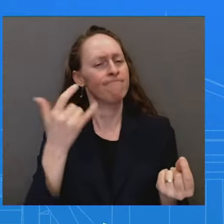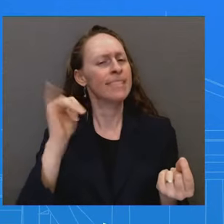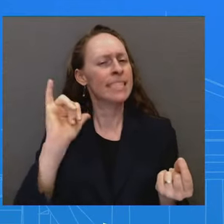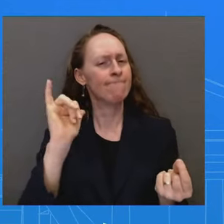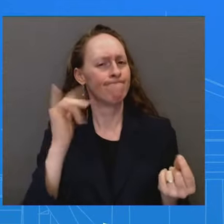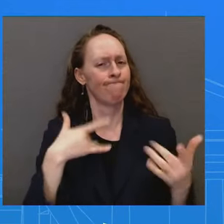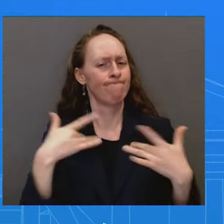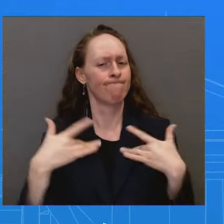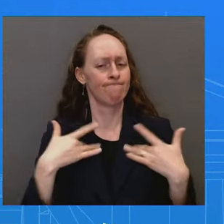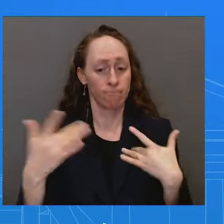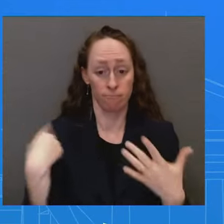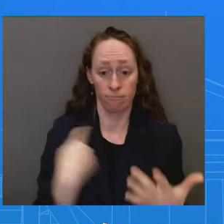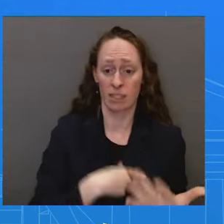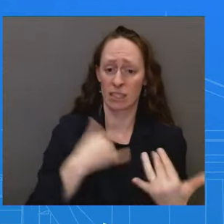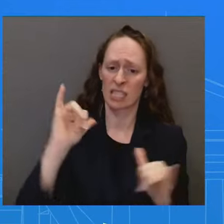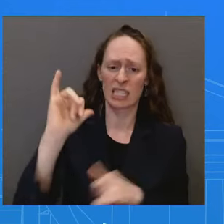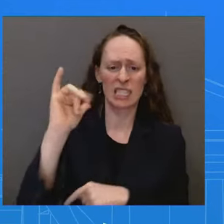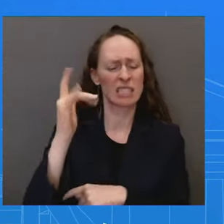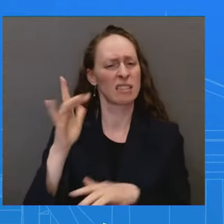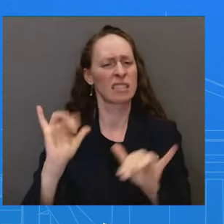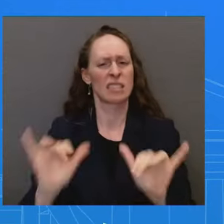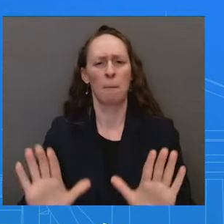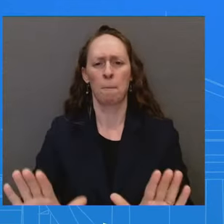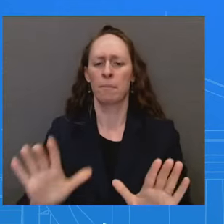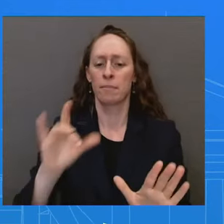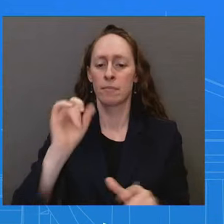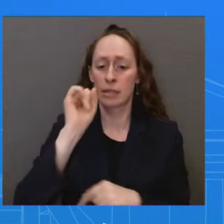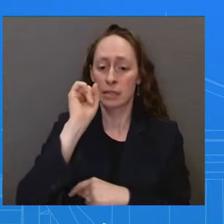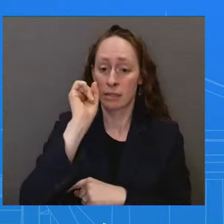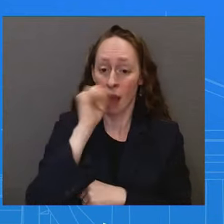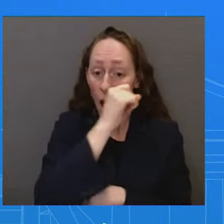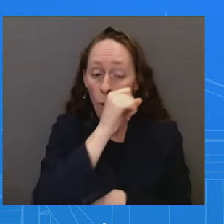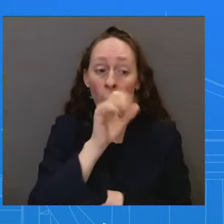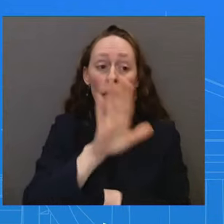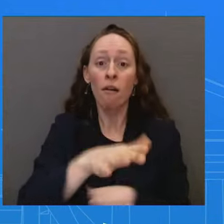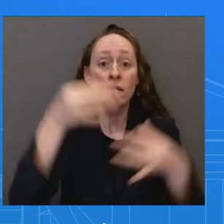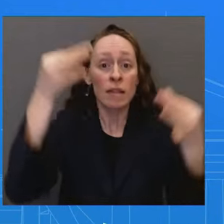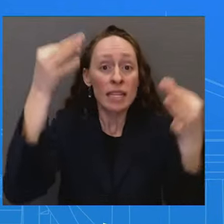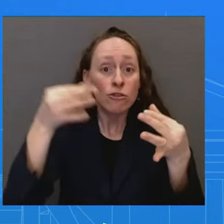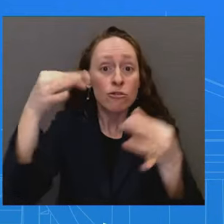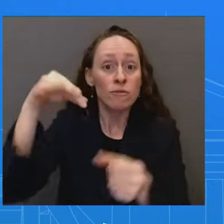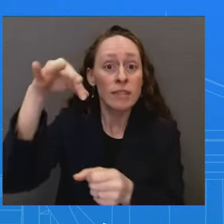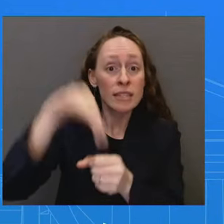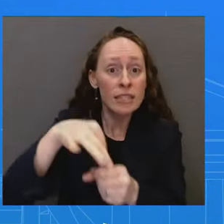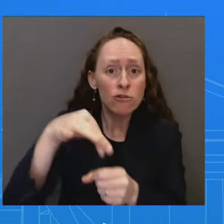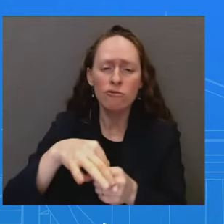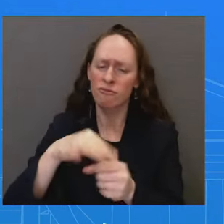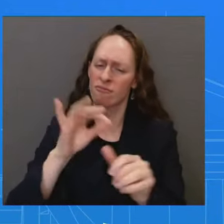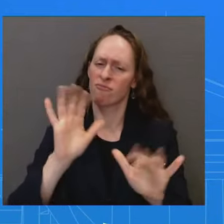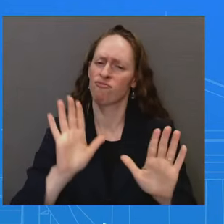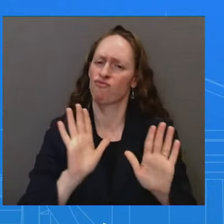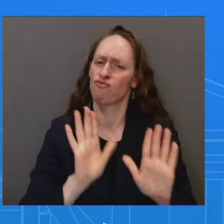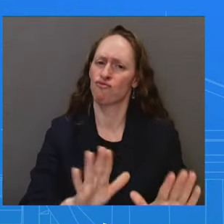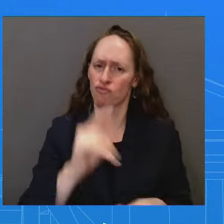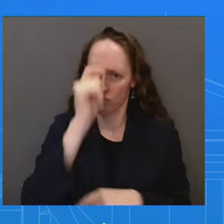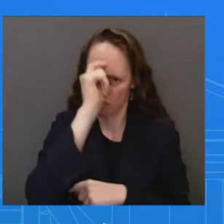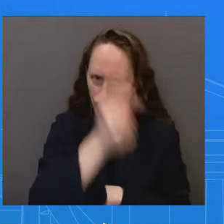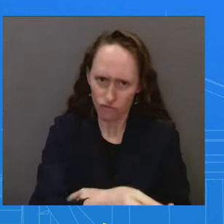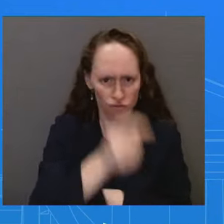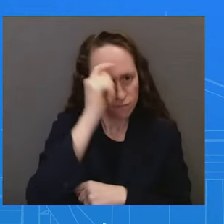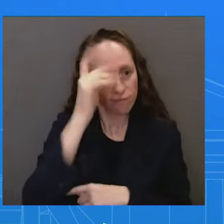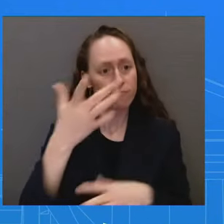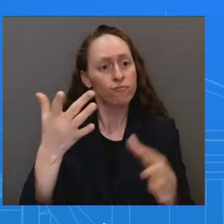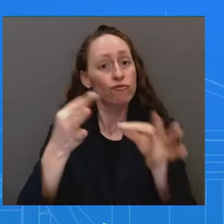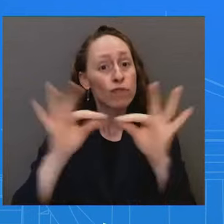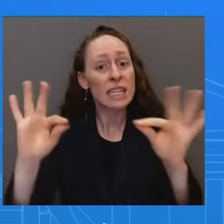respected. Uh, we want to see a free and fair and transparent election. And we're willing and standing by to work with, uh, whoever the people of Taiwan, uh, elect into